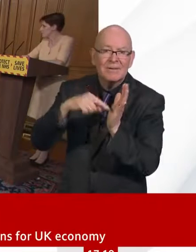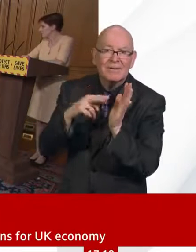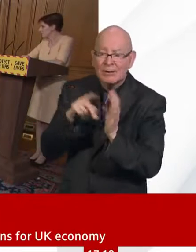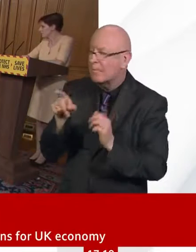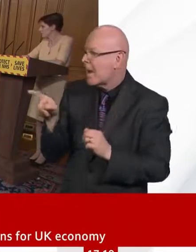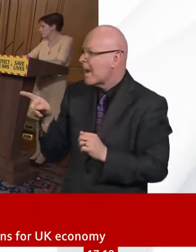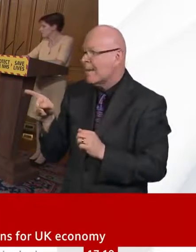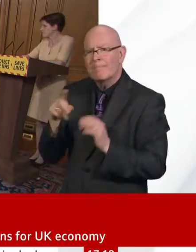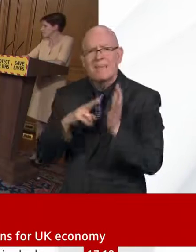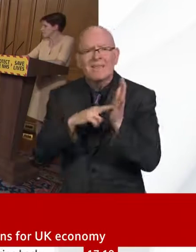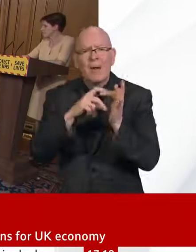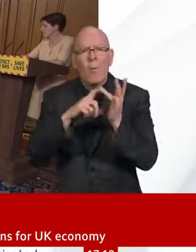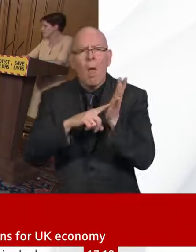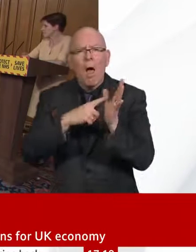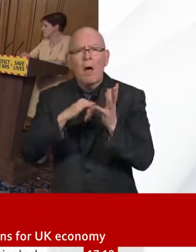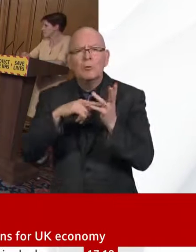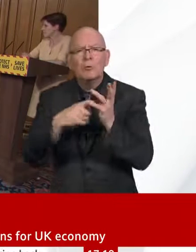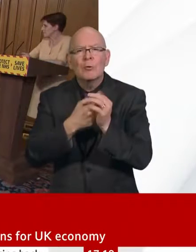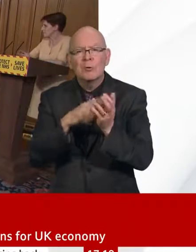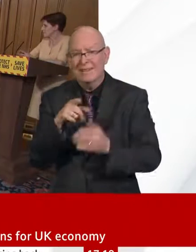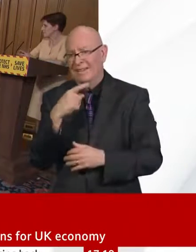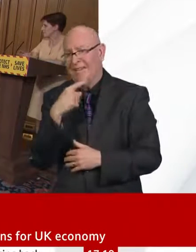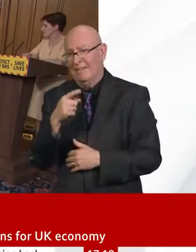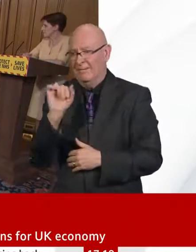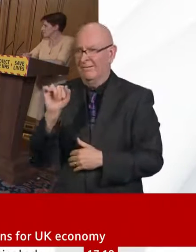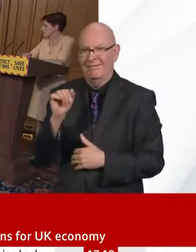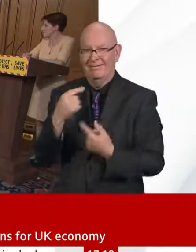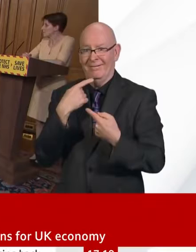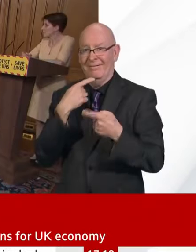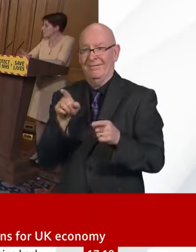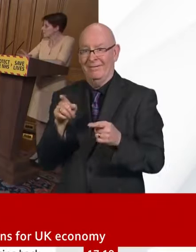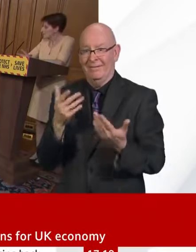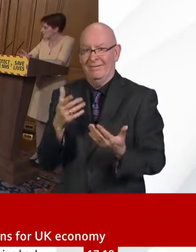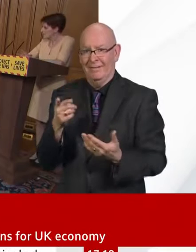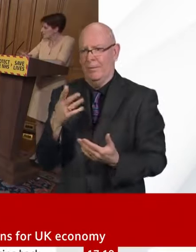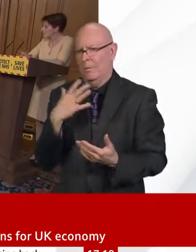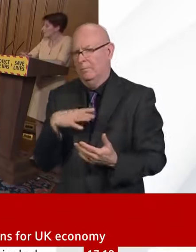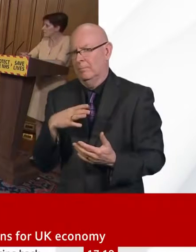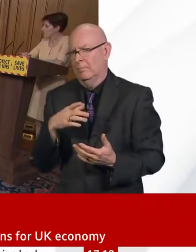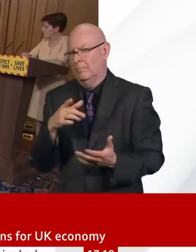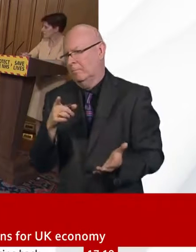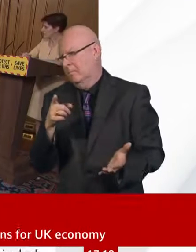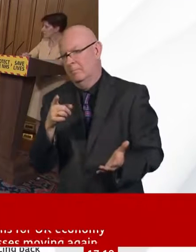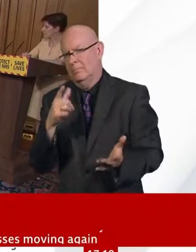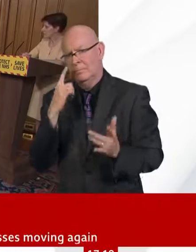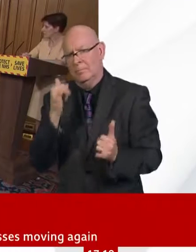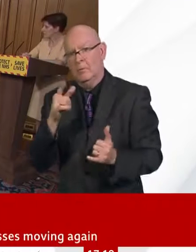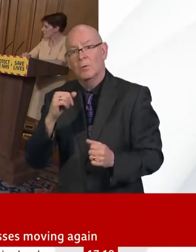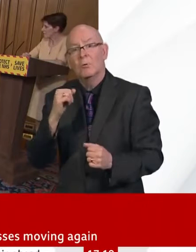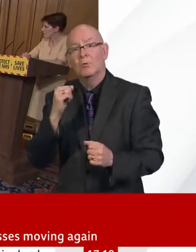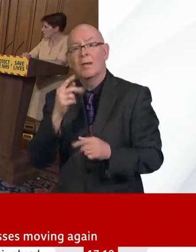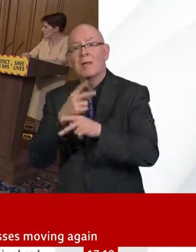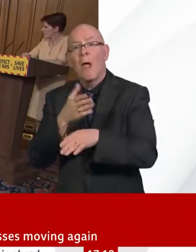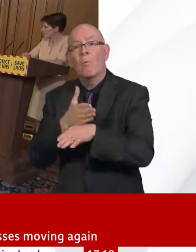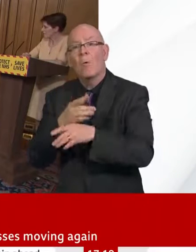confirm for me, no company has been told to do this by Public Health England. Will you be investigating this further? Basically, is this story